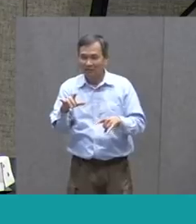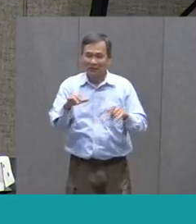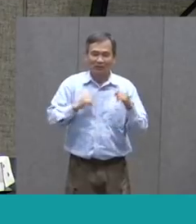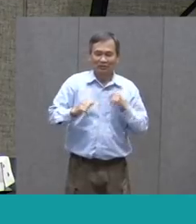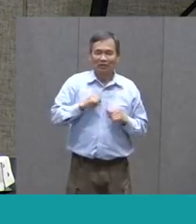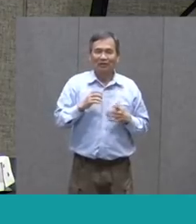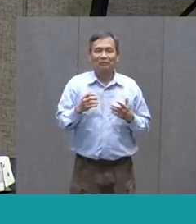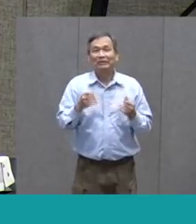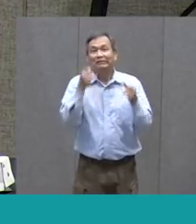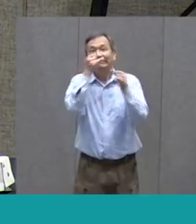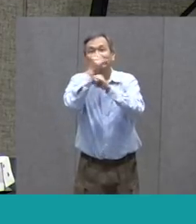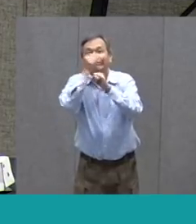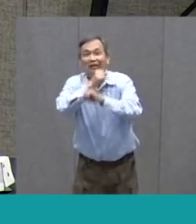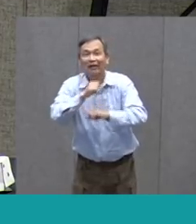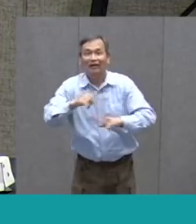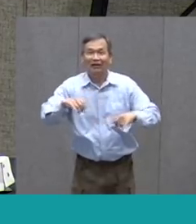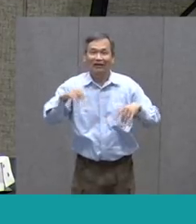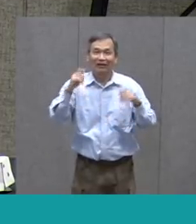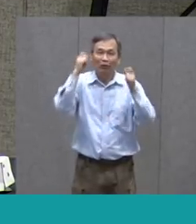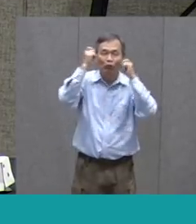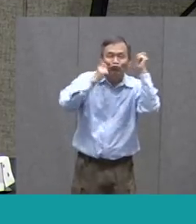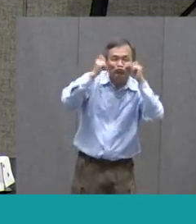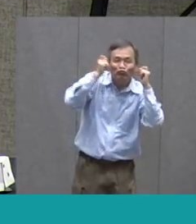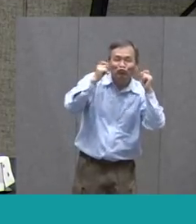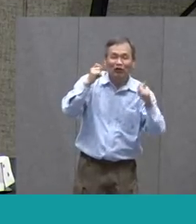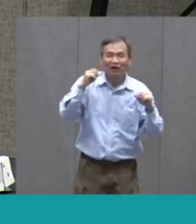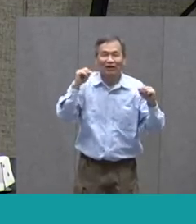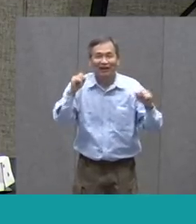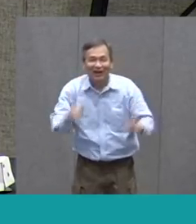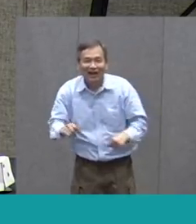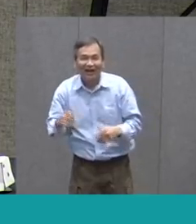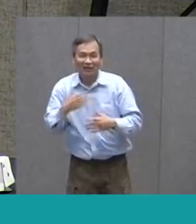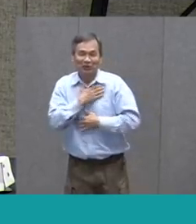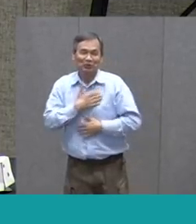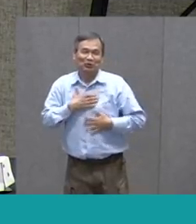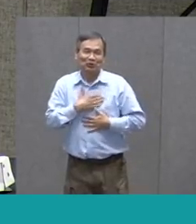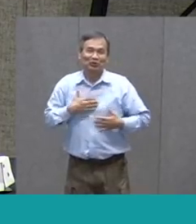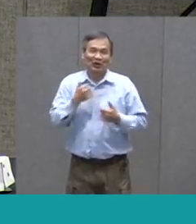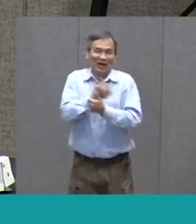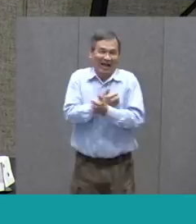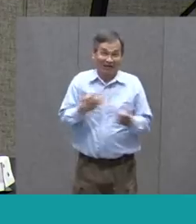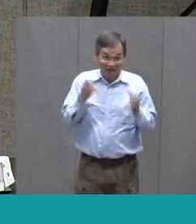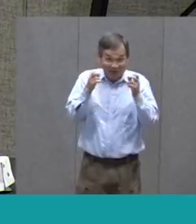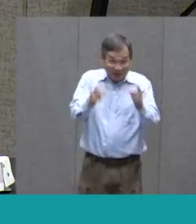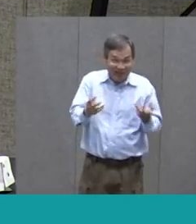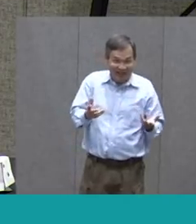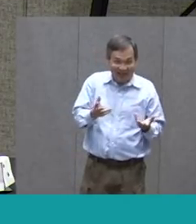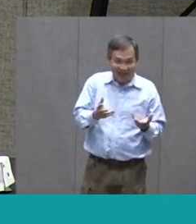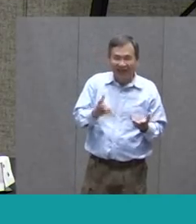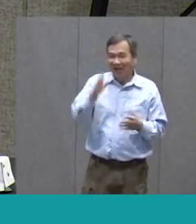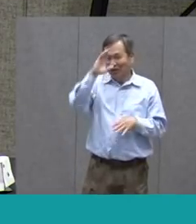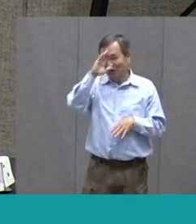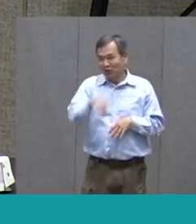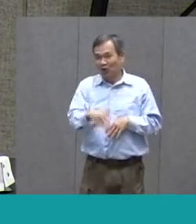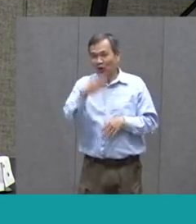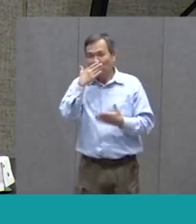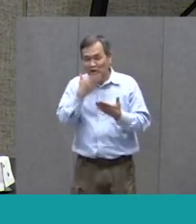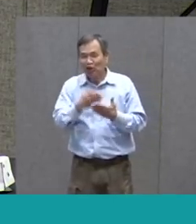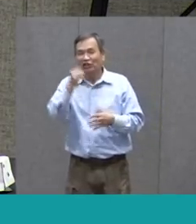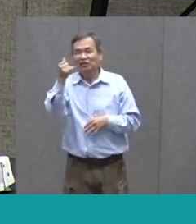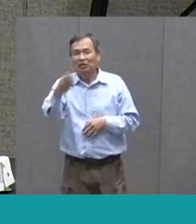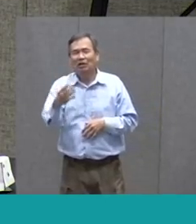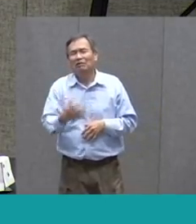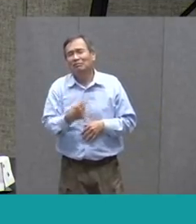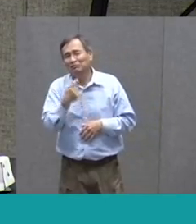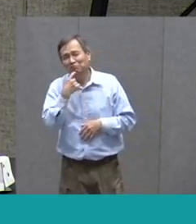voices Have fun with some characters And enjoy every aspect of it I know you guys are doing a great job We